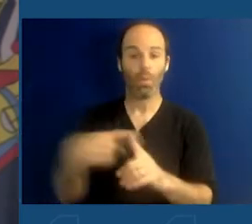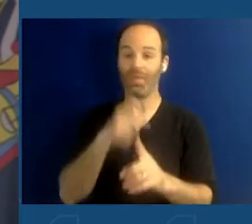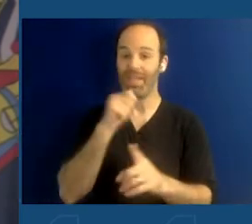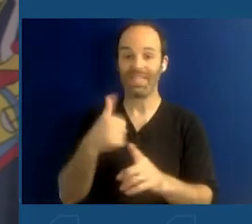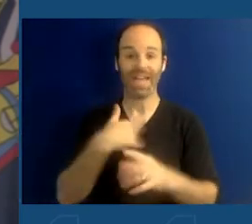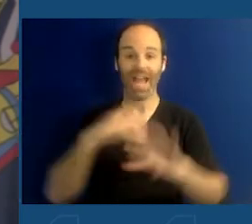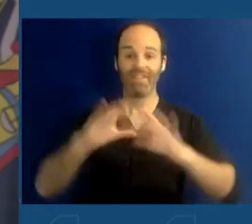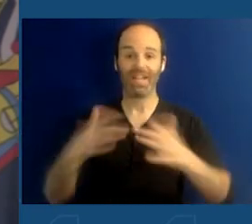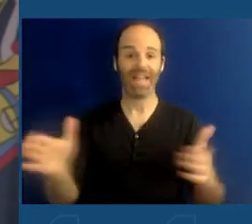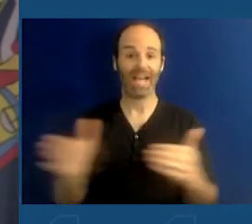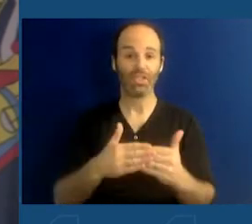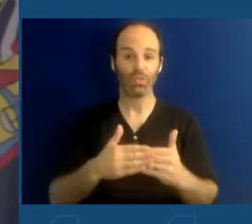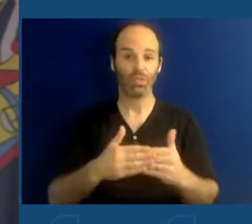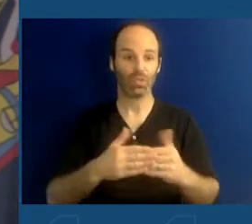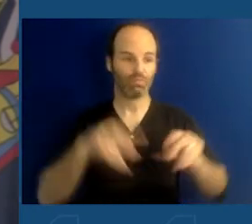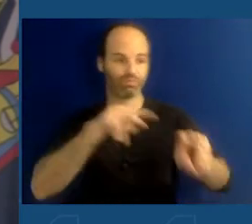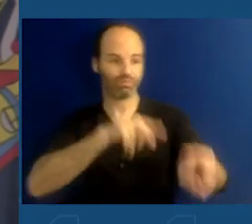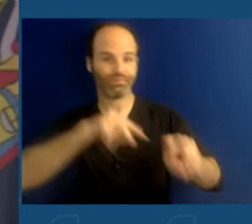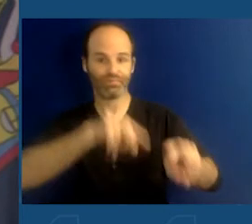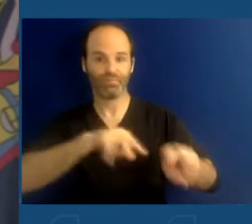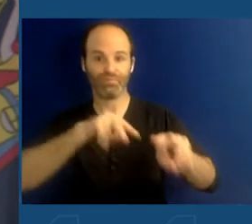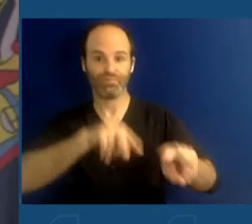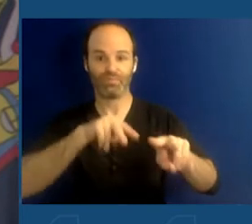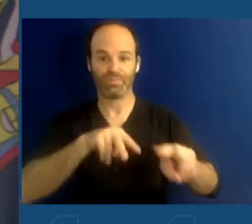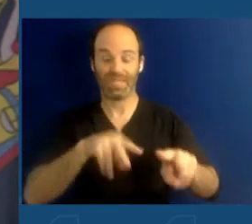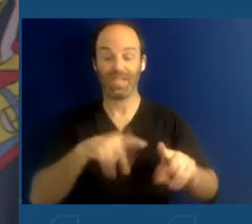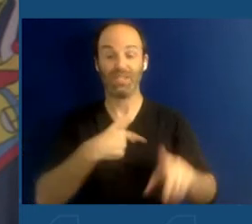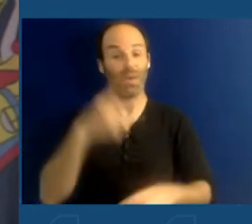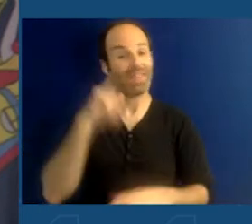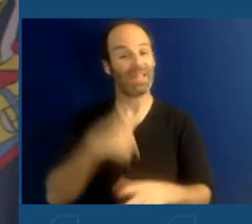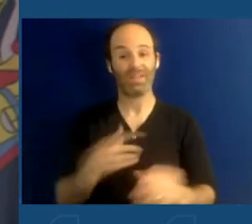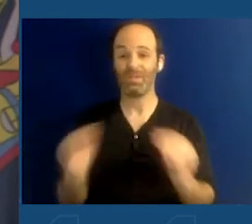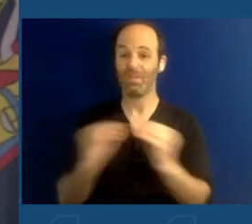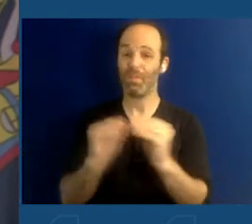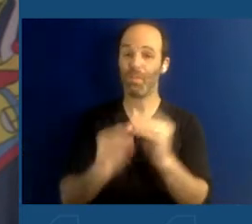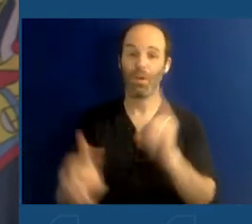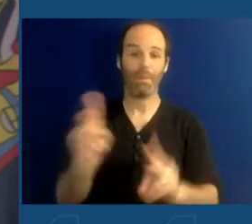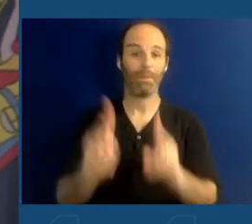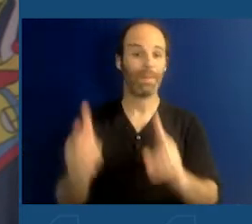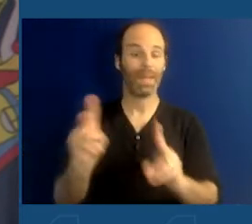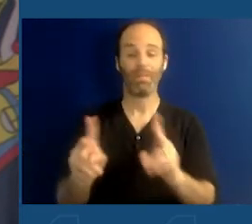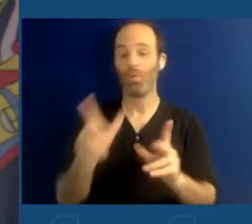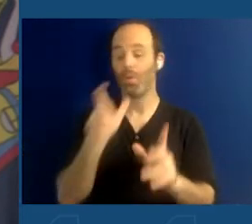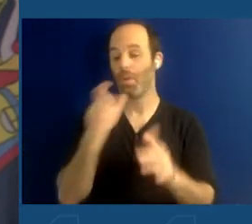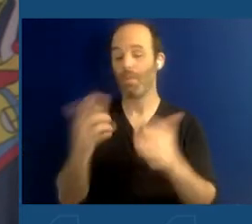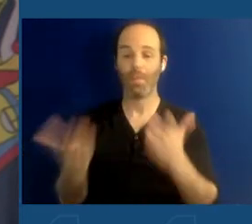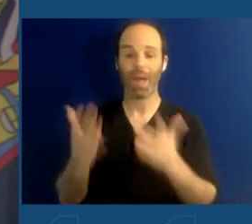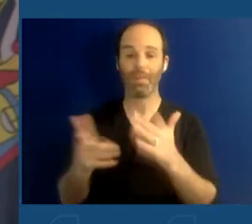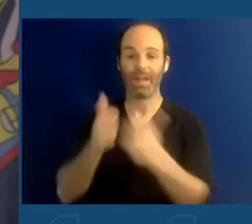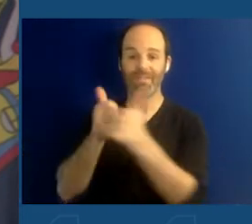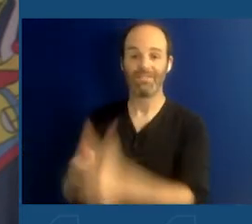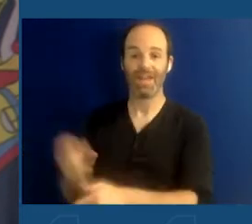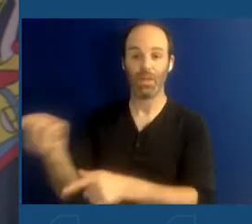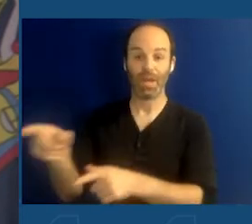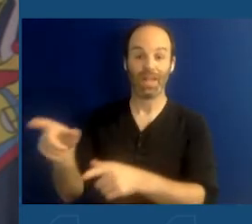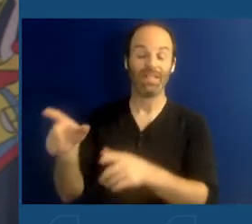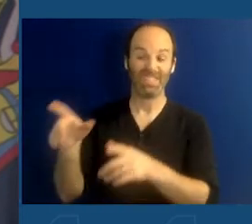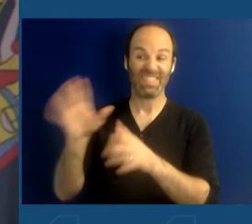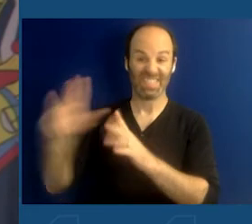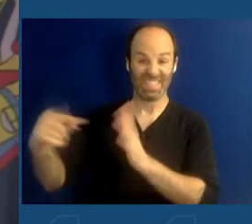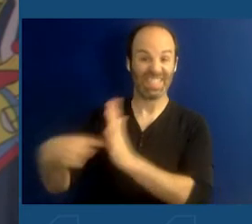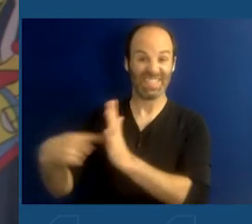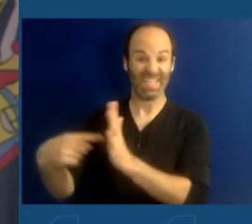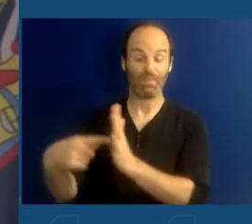So I believe that there's probably more cases out there, more people following the example of this one person. As we also know, there's a lot of copycat